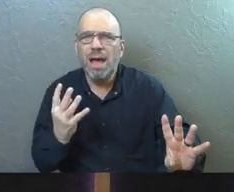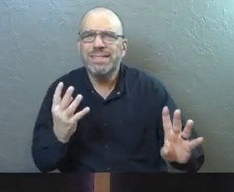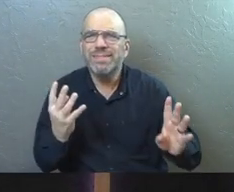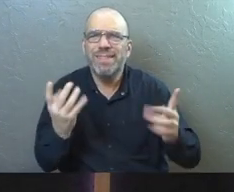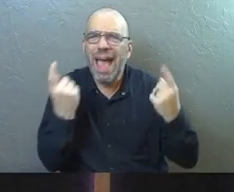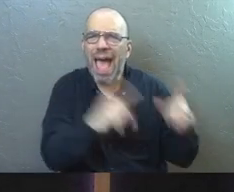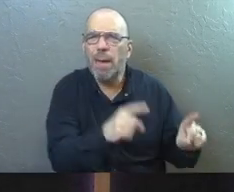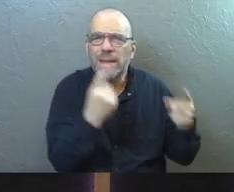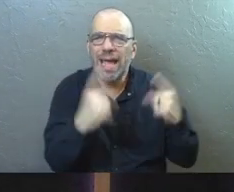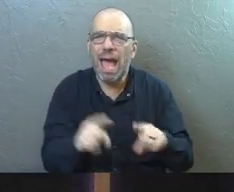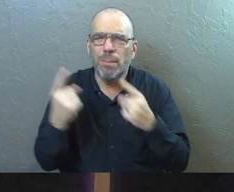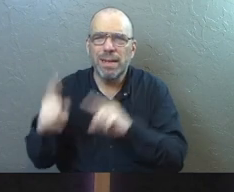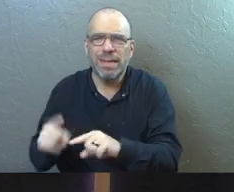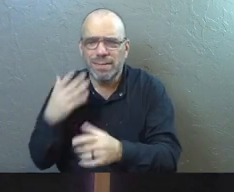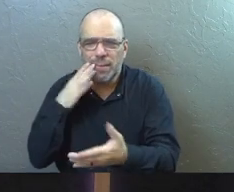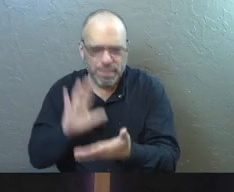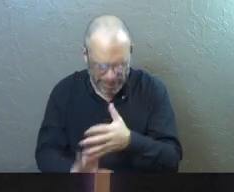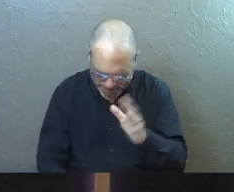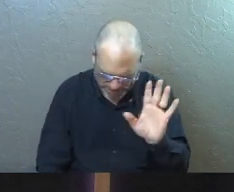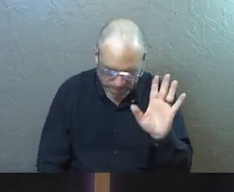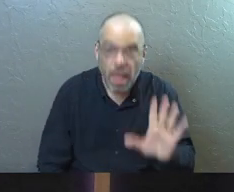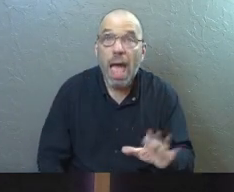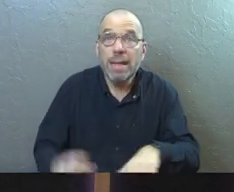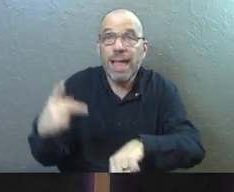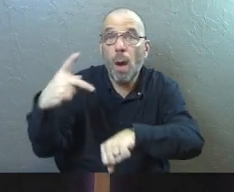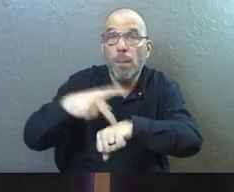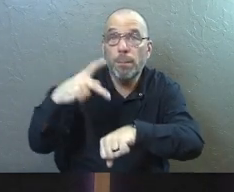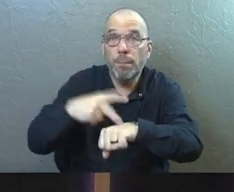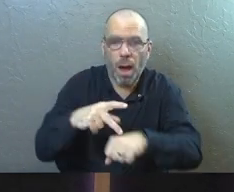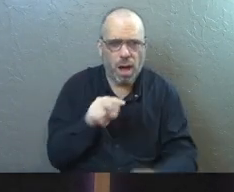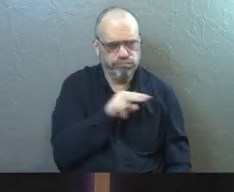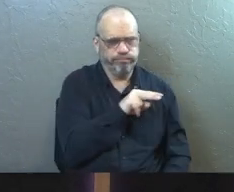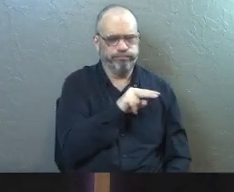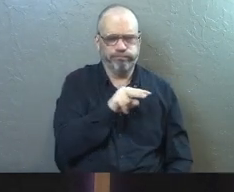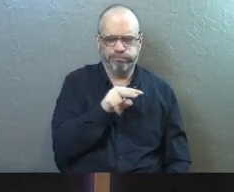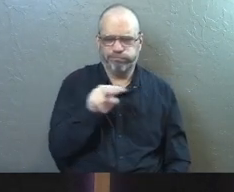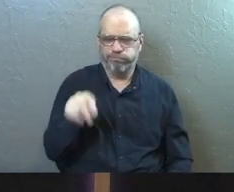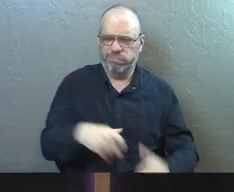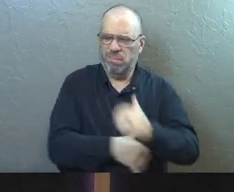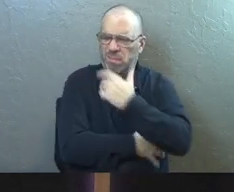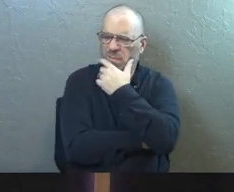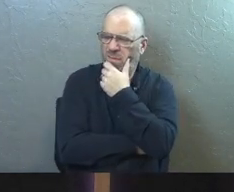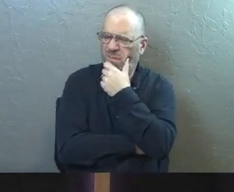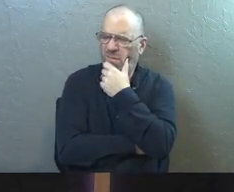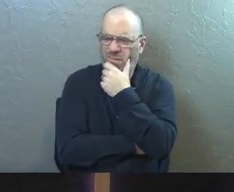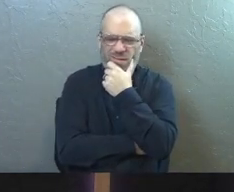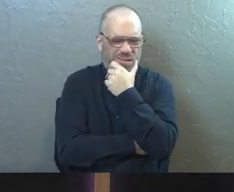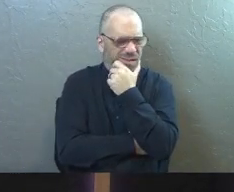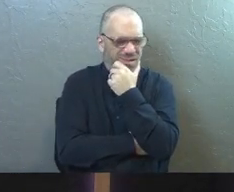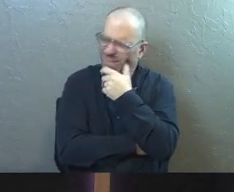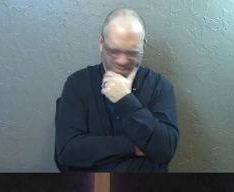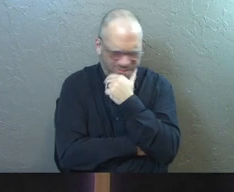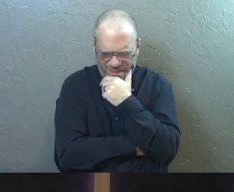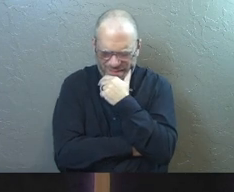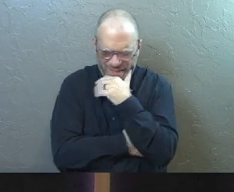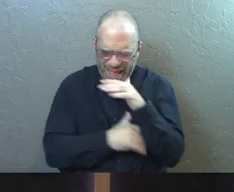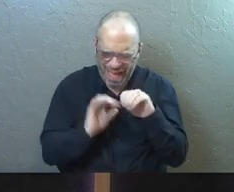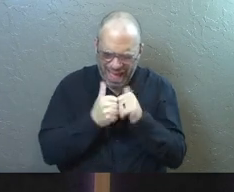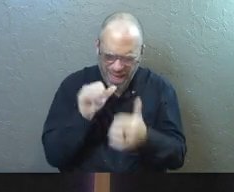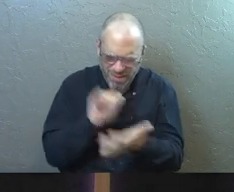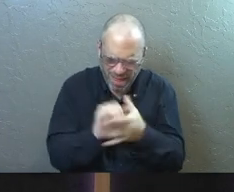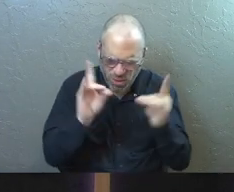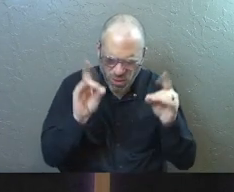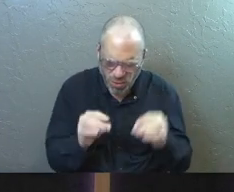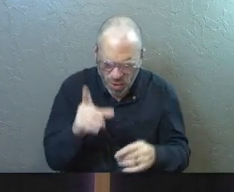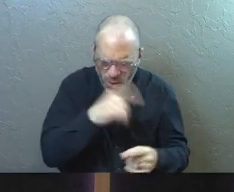there was all kinds of things that were happening that were bad. And Paul was looking at this whole practice that was going on in the early church. And he's like, how can you do